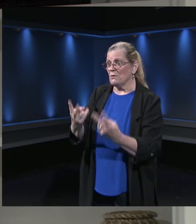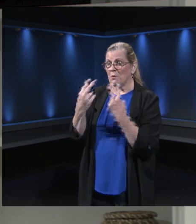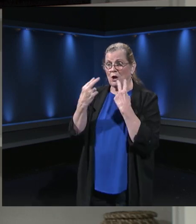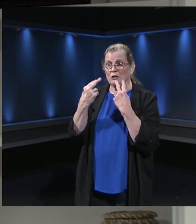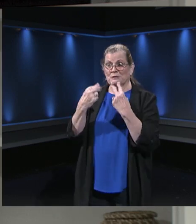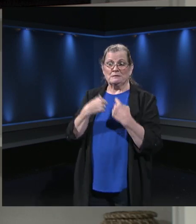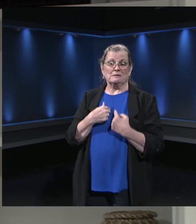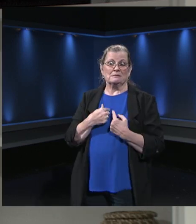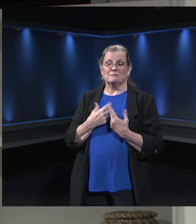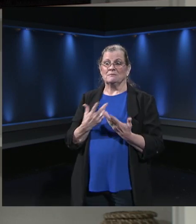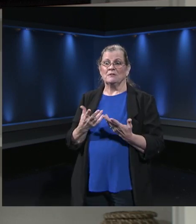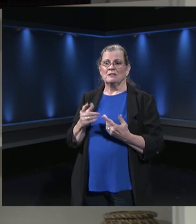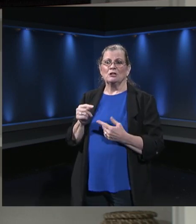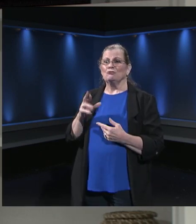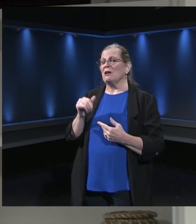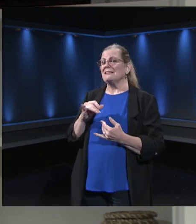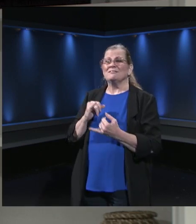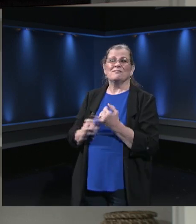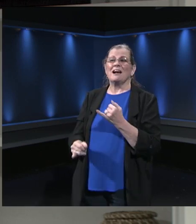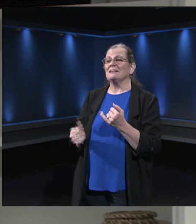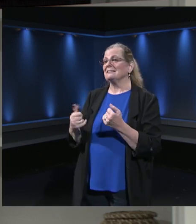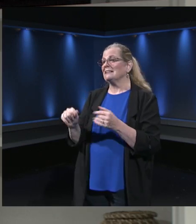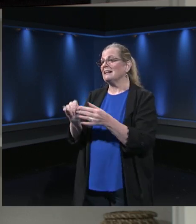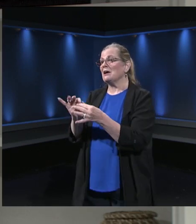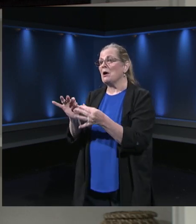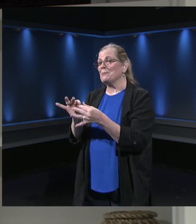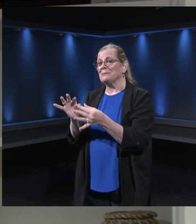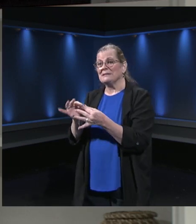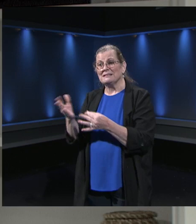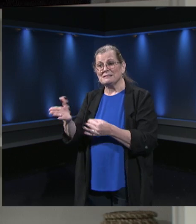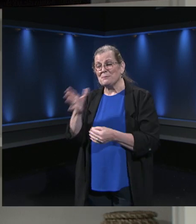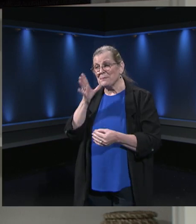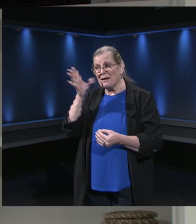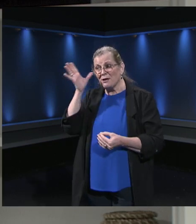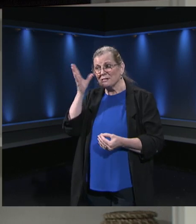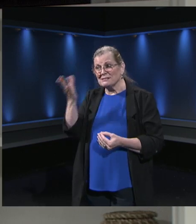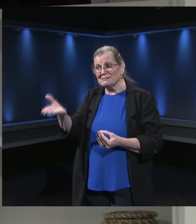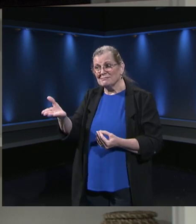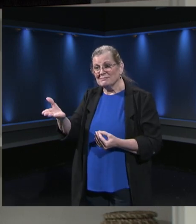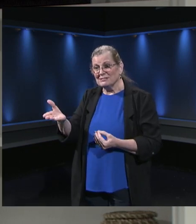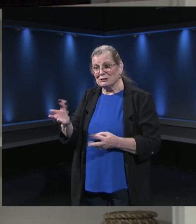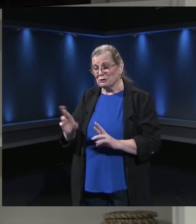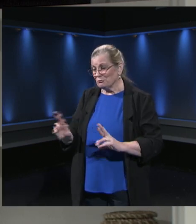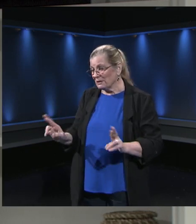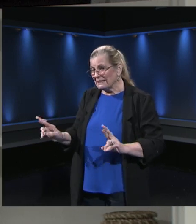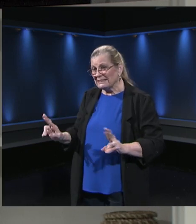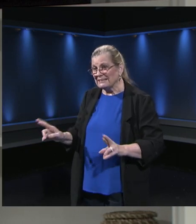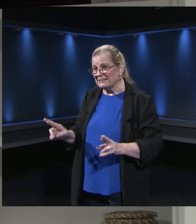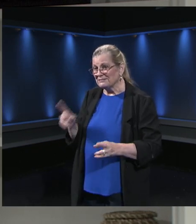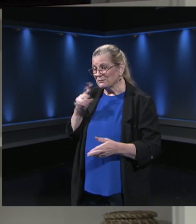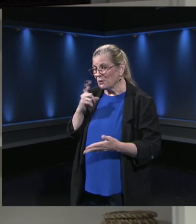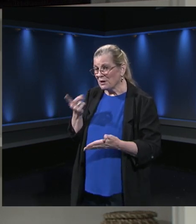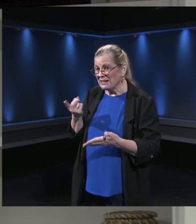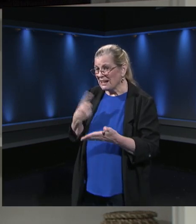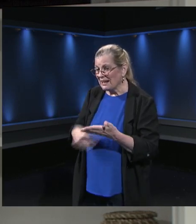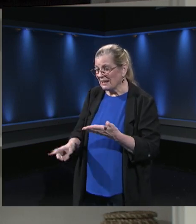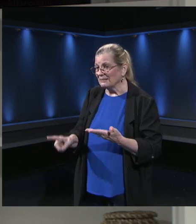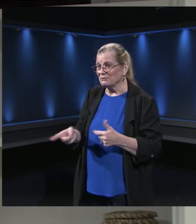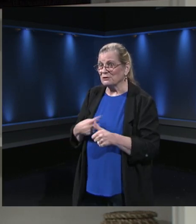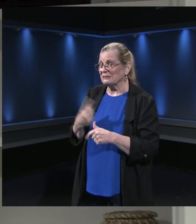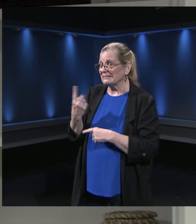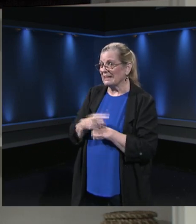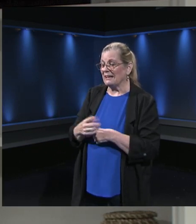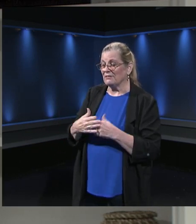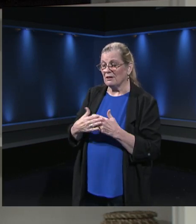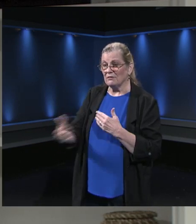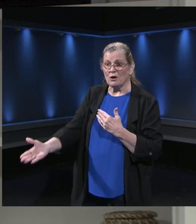to start with you. Final words for our parents tonight as they get ready, not just for next week, the first day of school, but for the entire